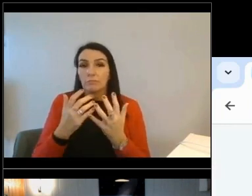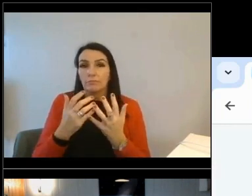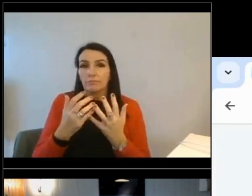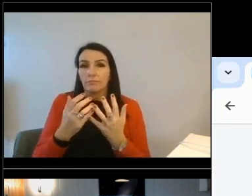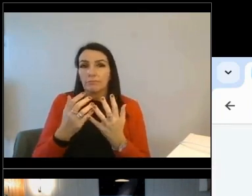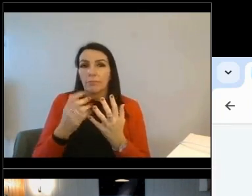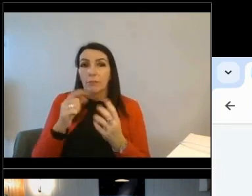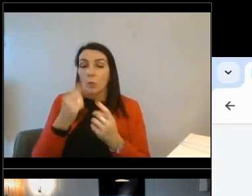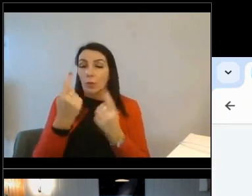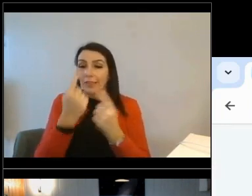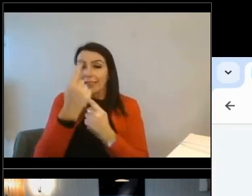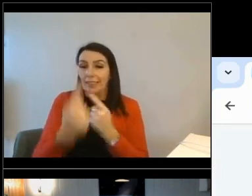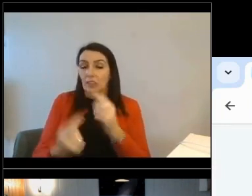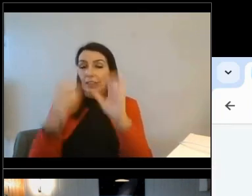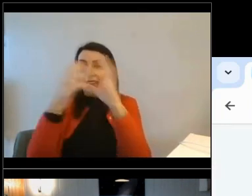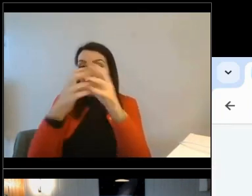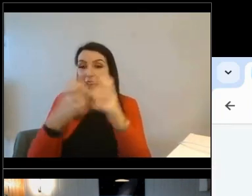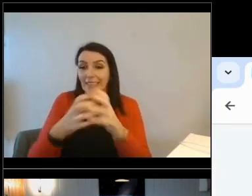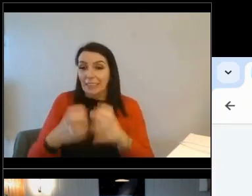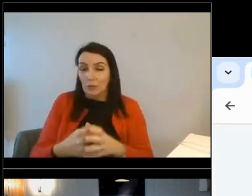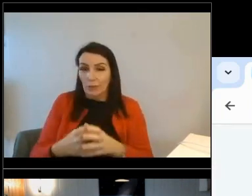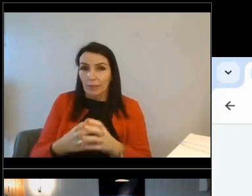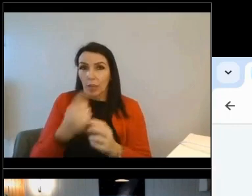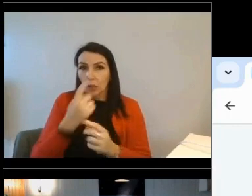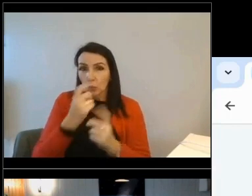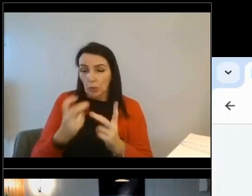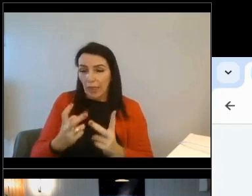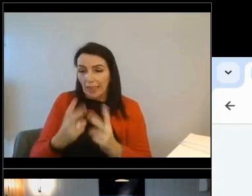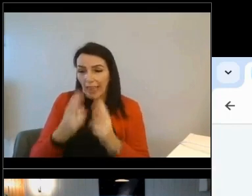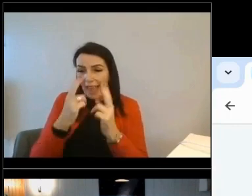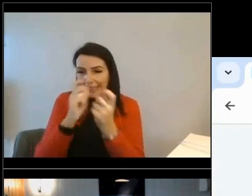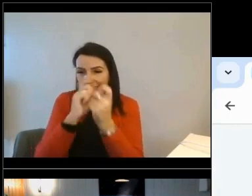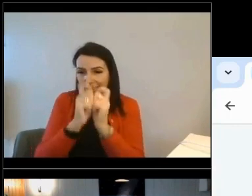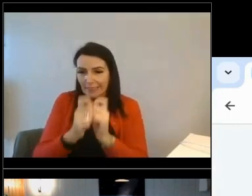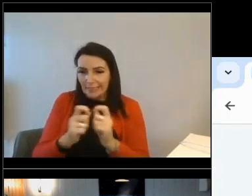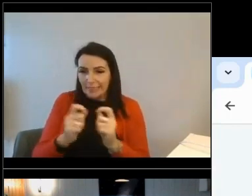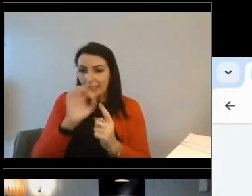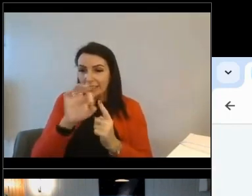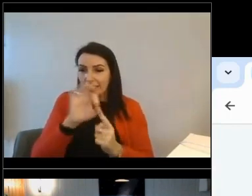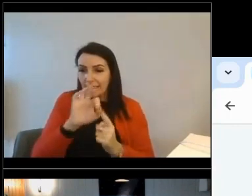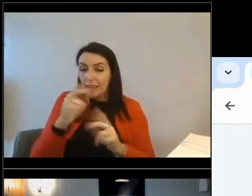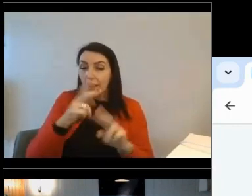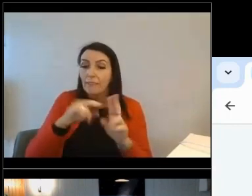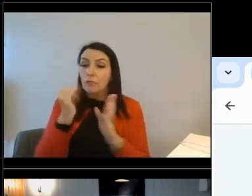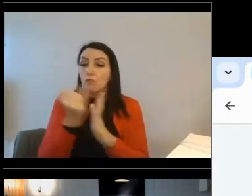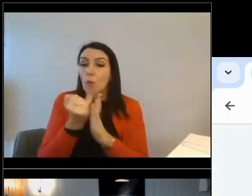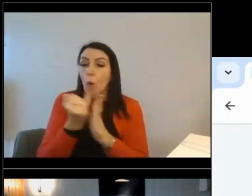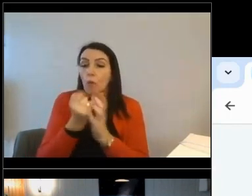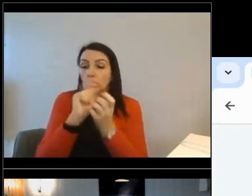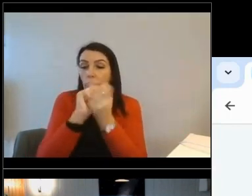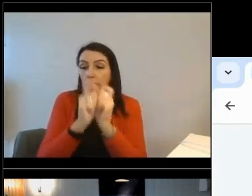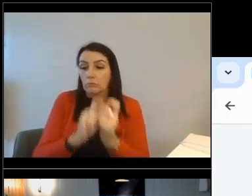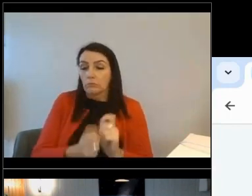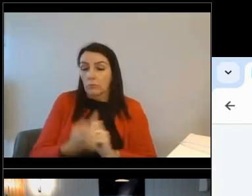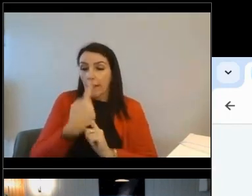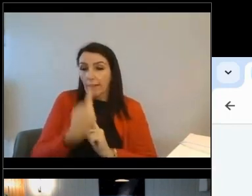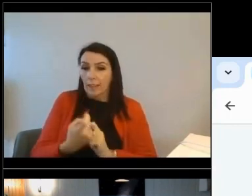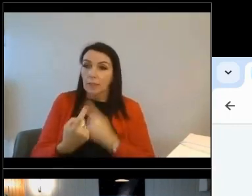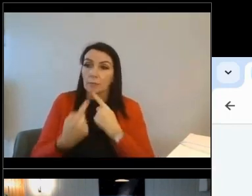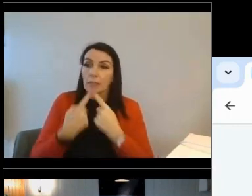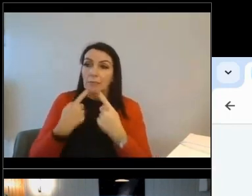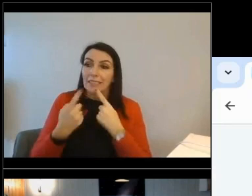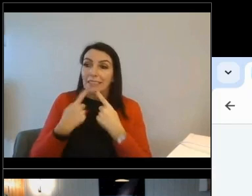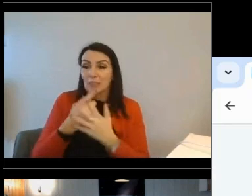categories where a customer can edit the details should they be incorrect for whatever reason, because we all know data isn't 100%